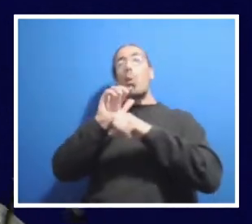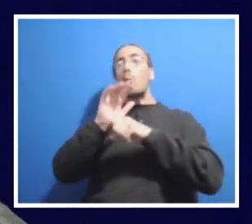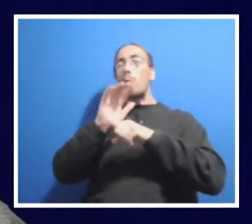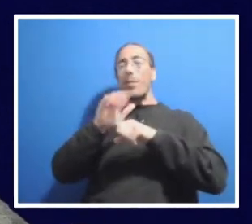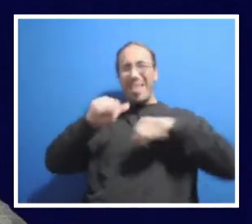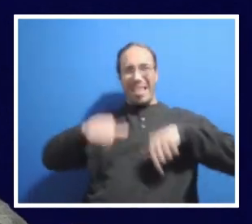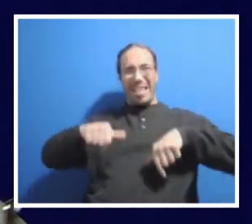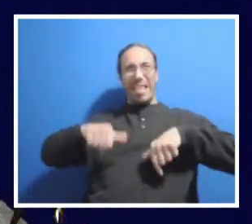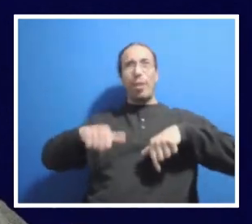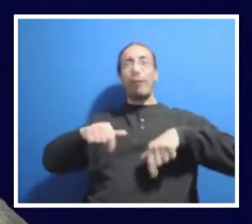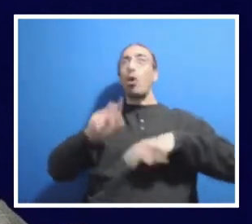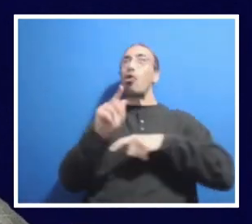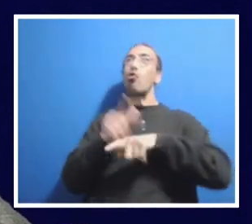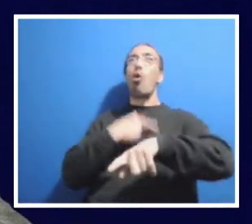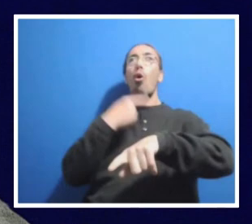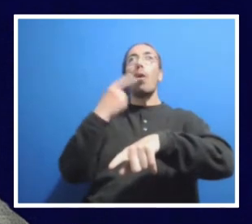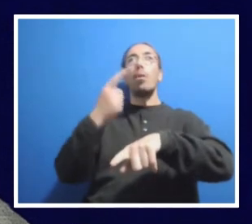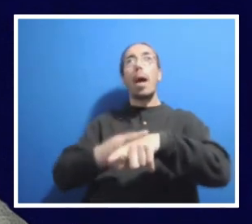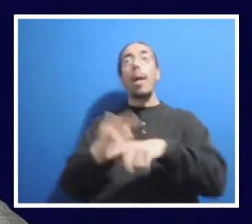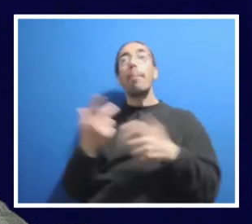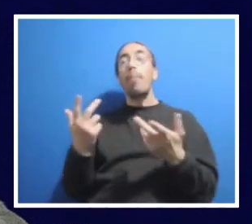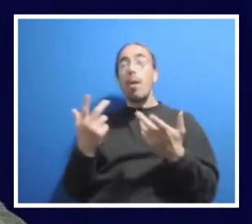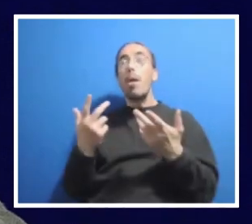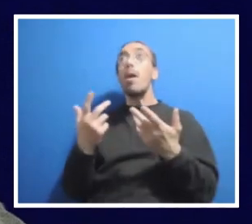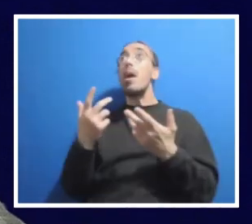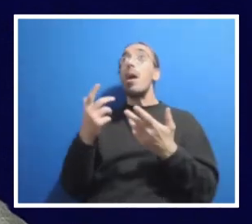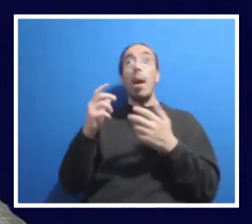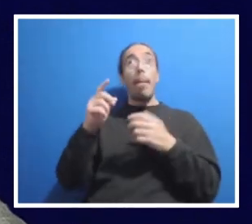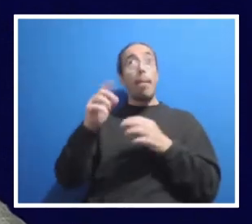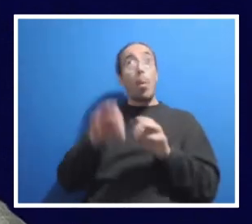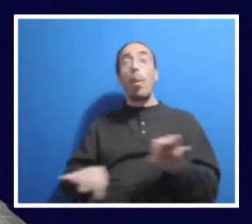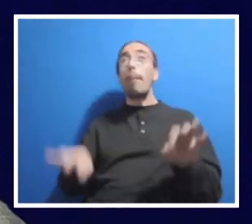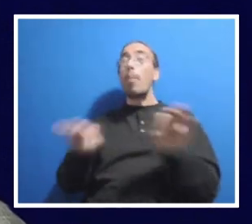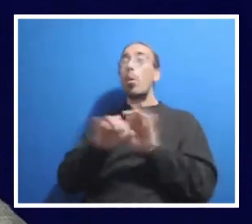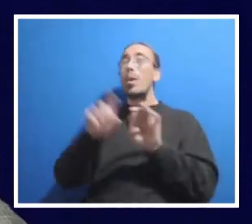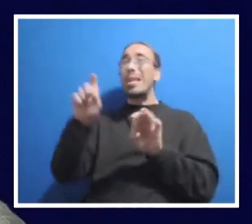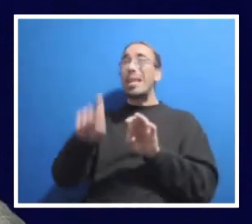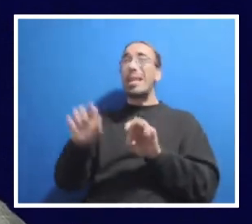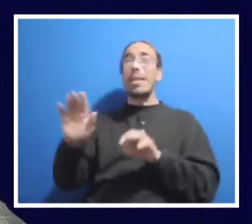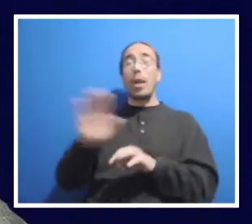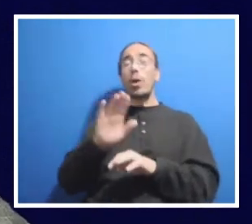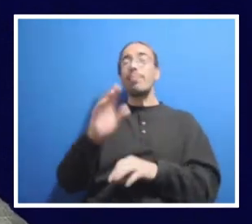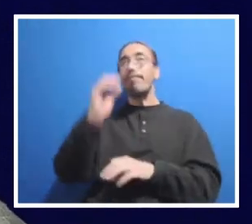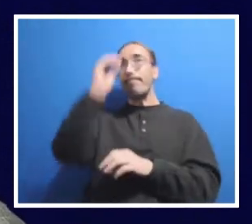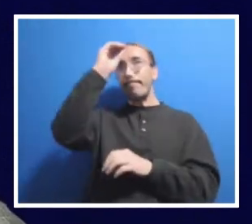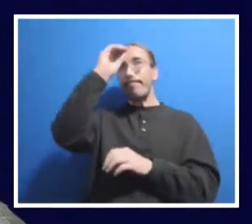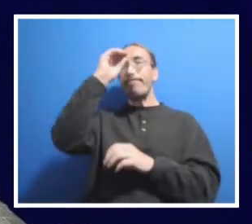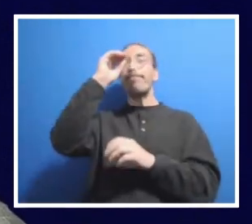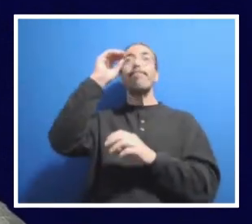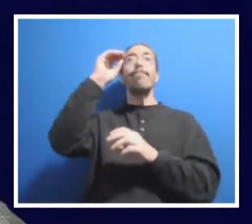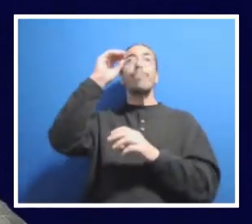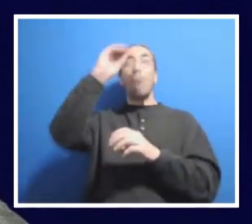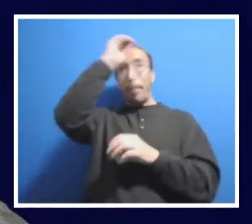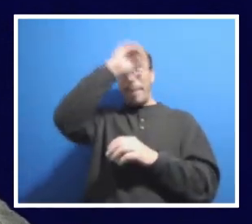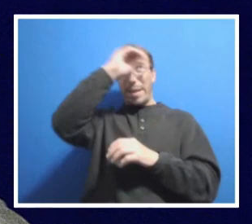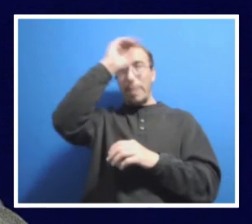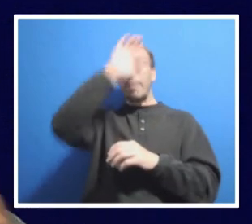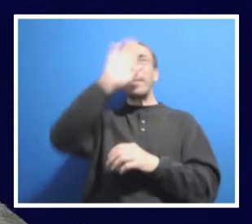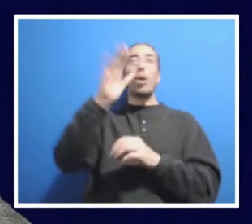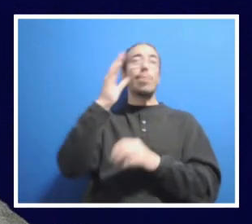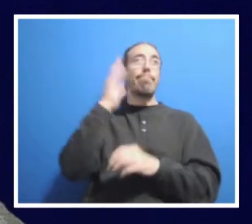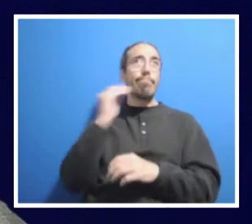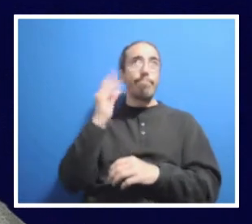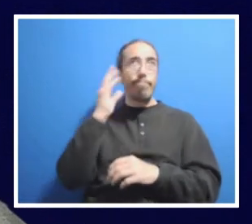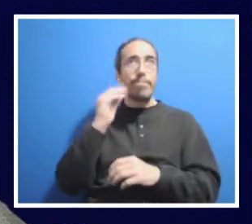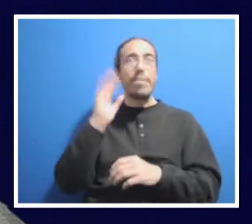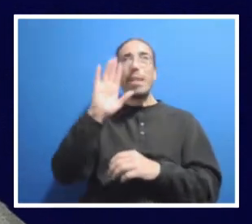And we need all of the voices and all of their input to help us not just balance the budget, but we have to balance the budget right. We need to get to the